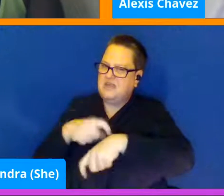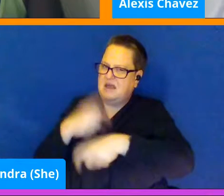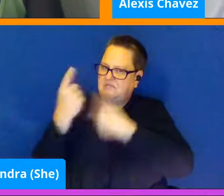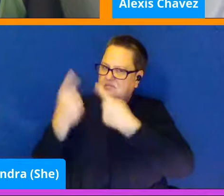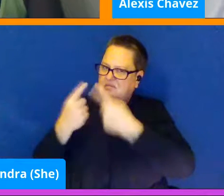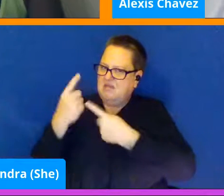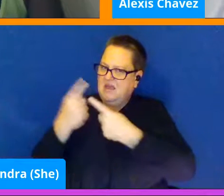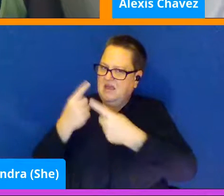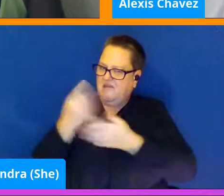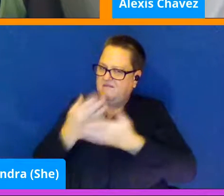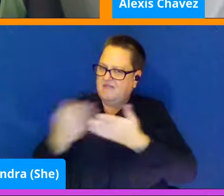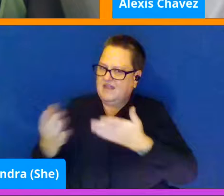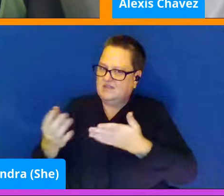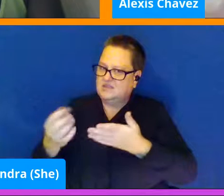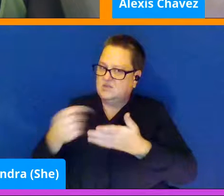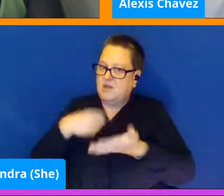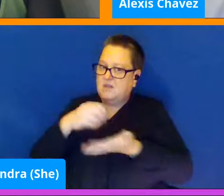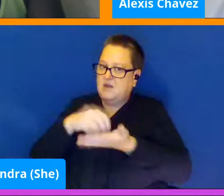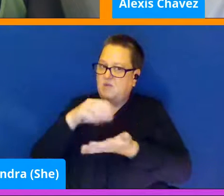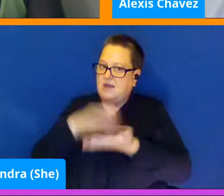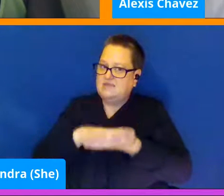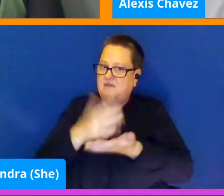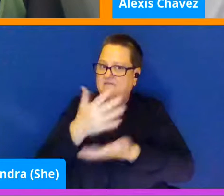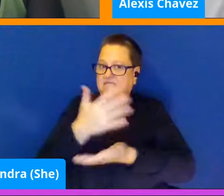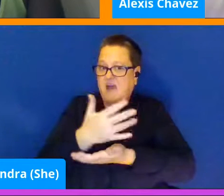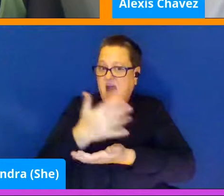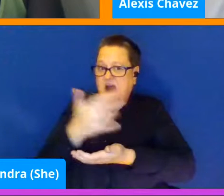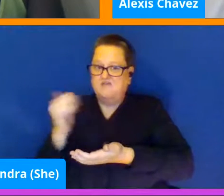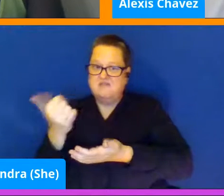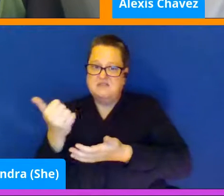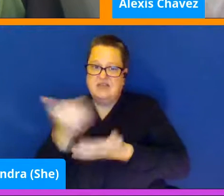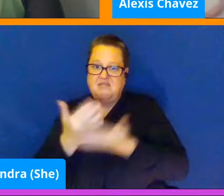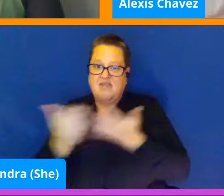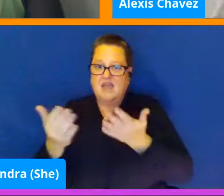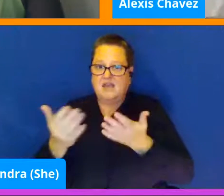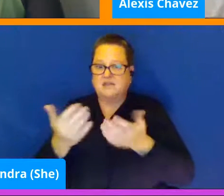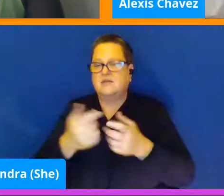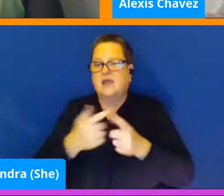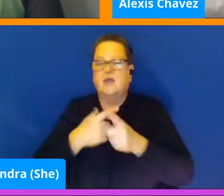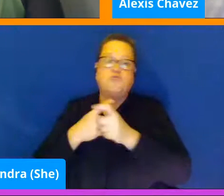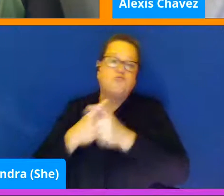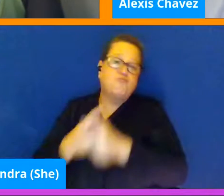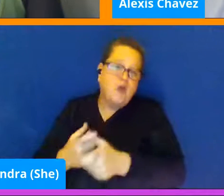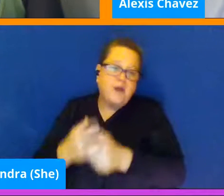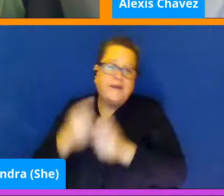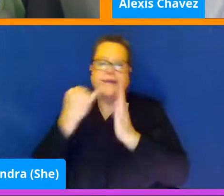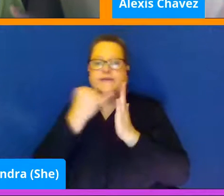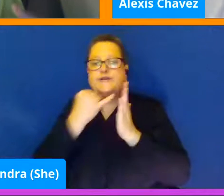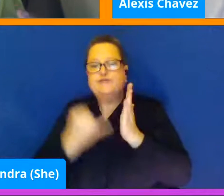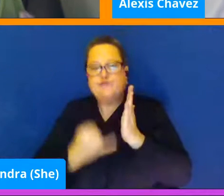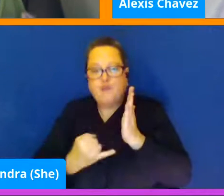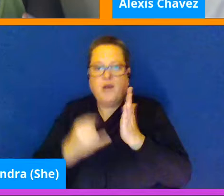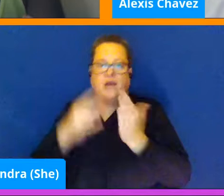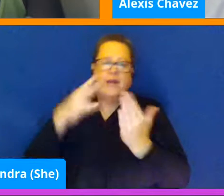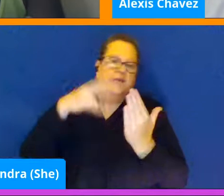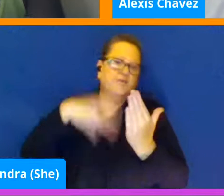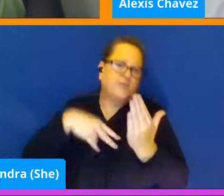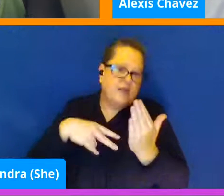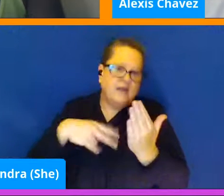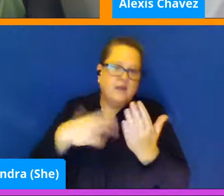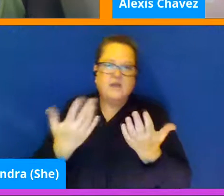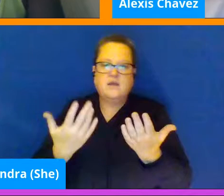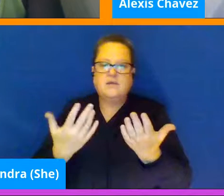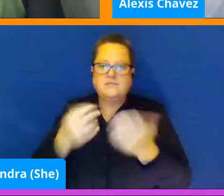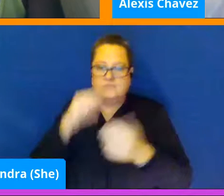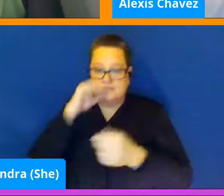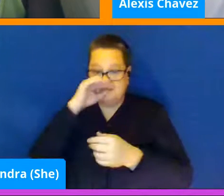that I like to do. Whether it's running outside or whether it's drawing or whether it's reading or, you